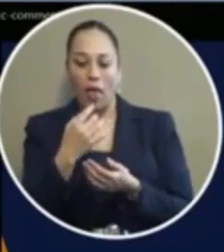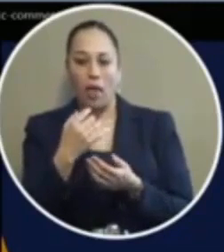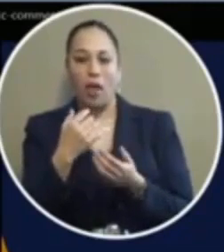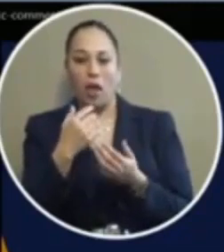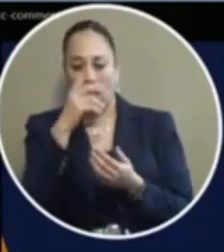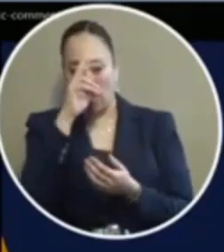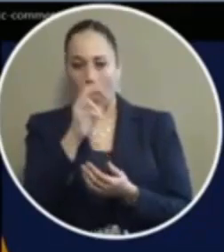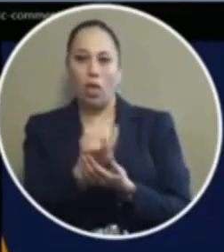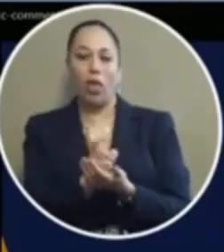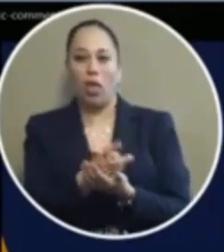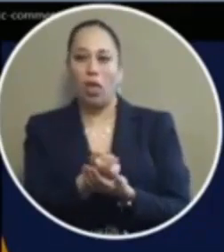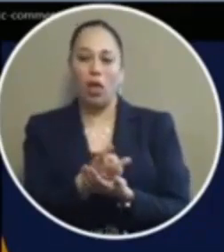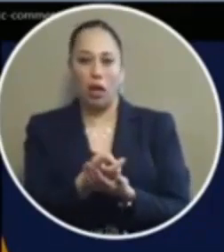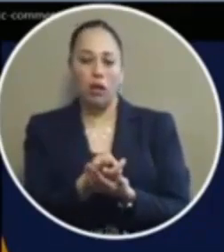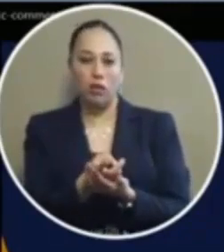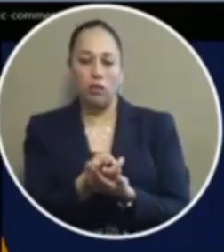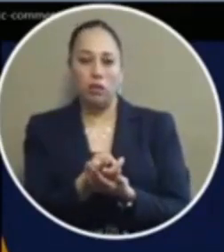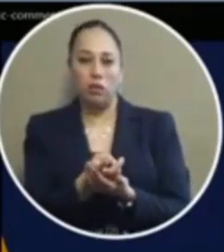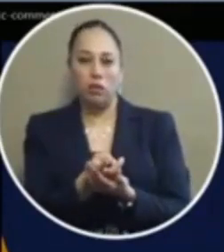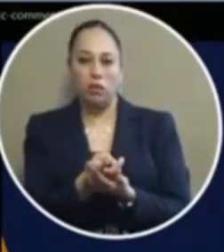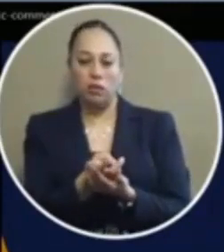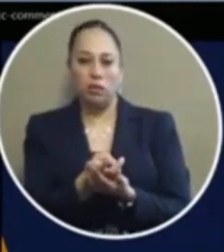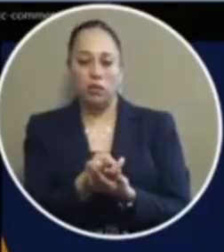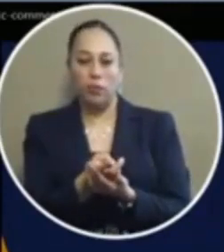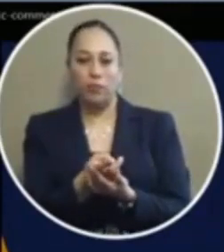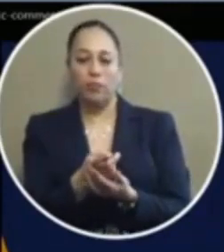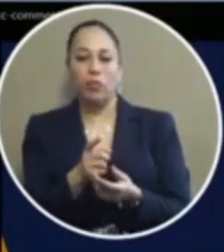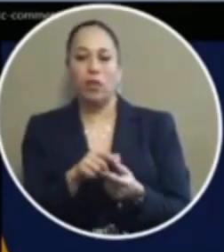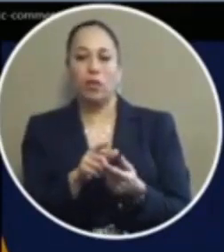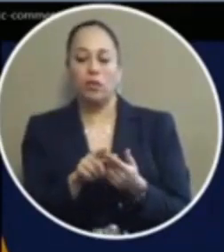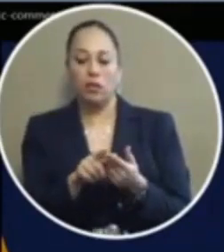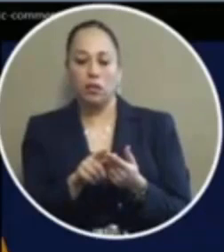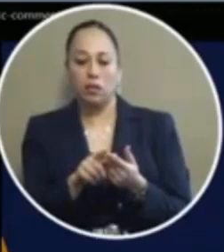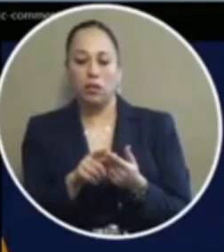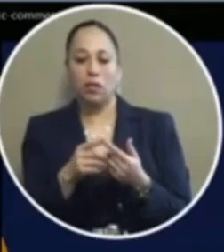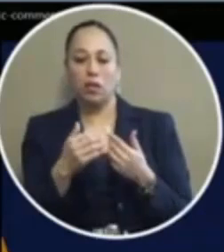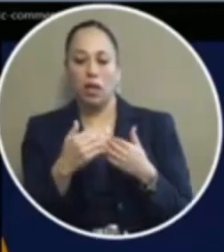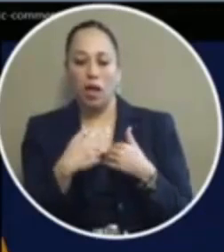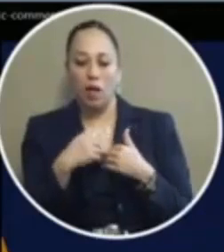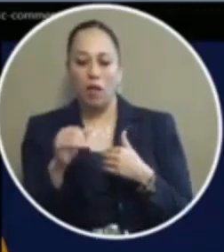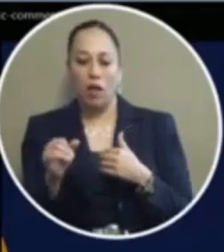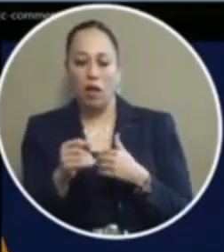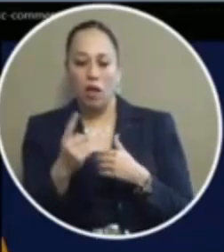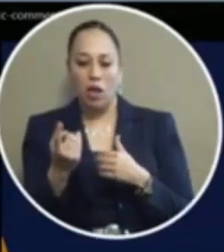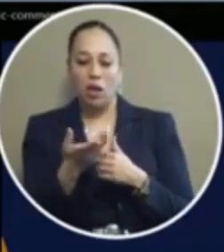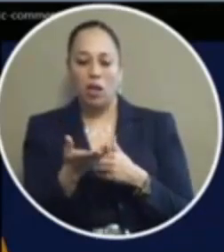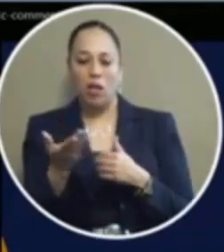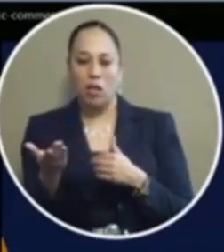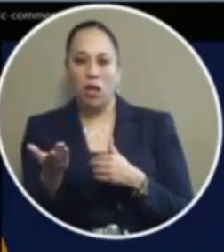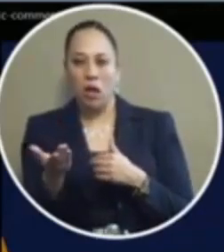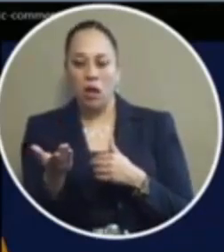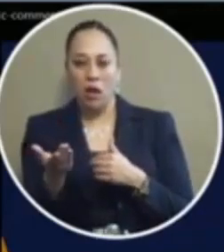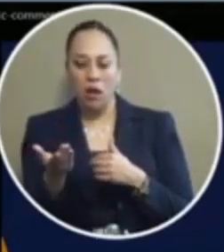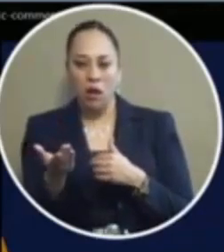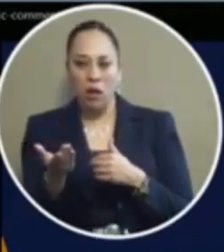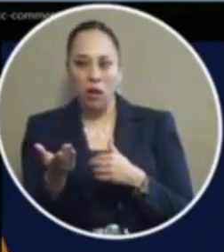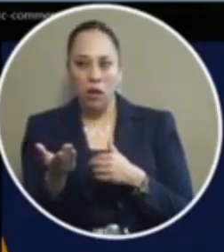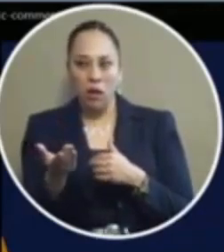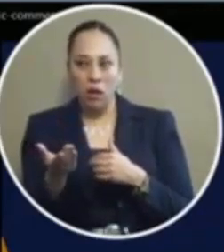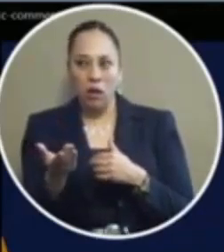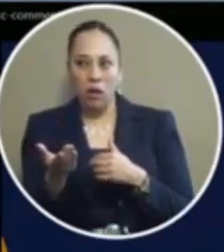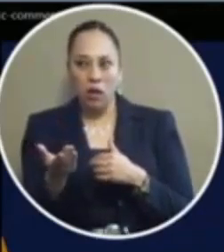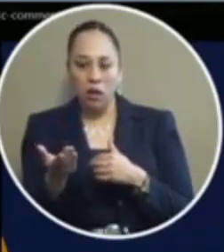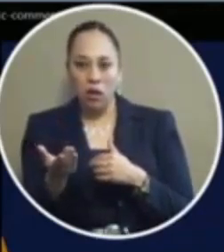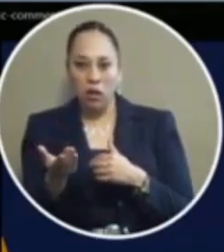seizures in 2015 and 2016 what is also known as serotonin syndrome since then i've